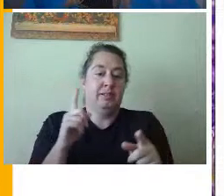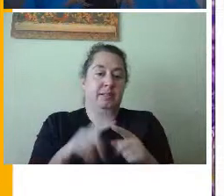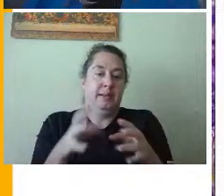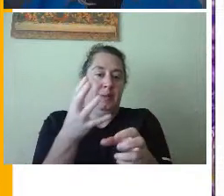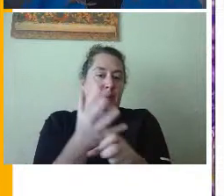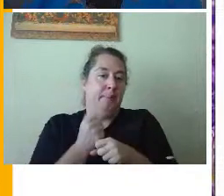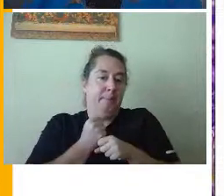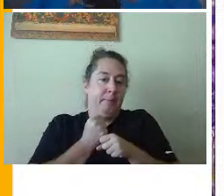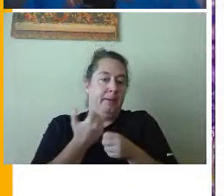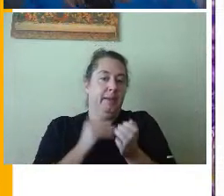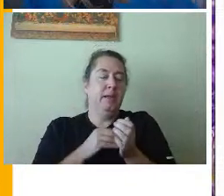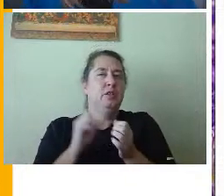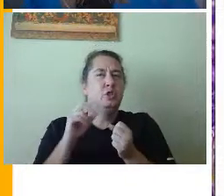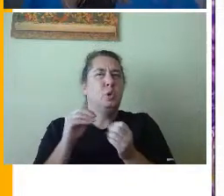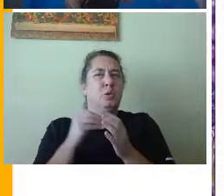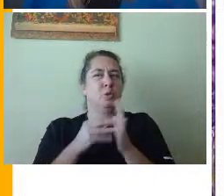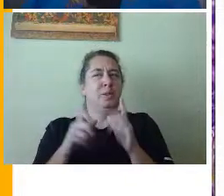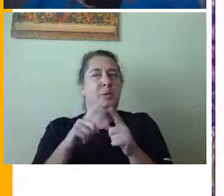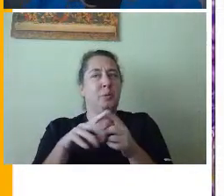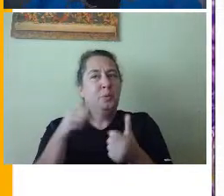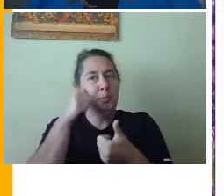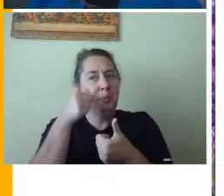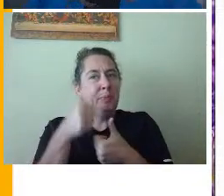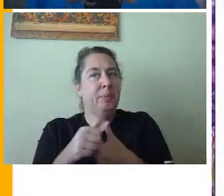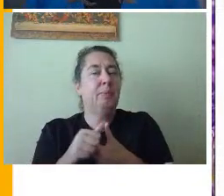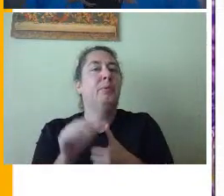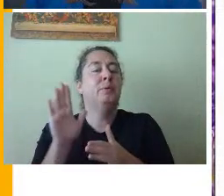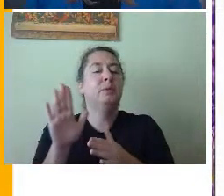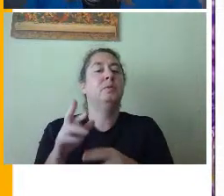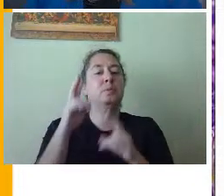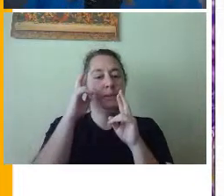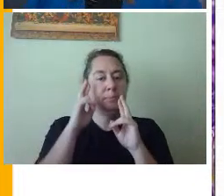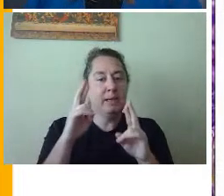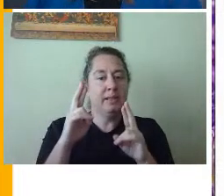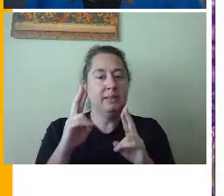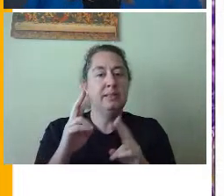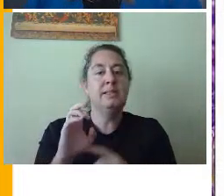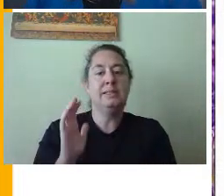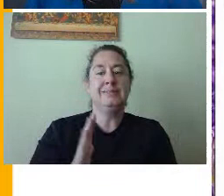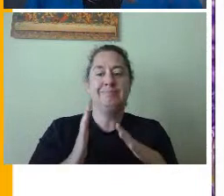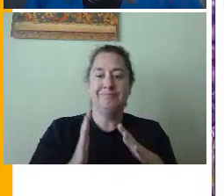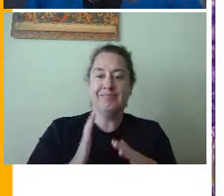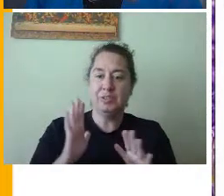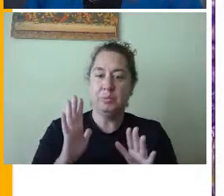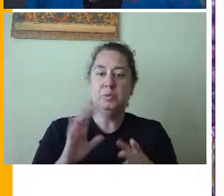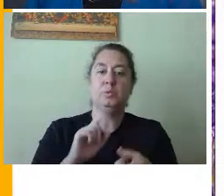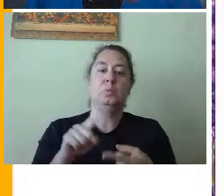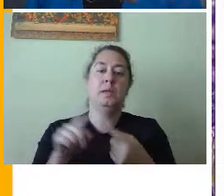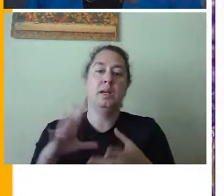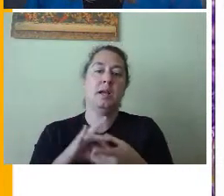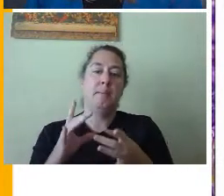remain respectful and classy when they make comments. So this is the stream.